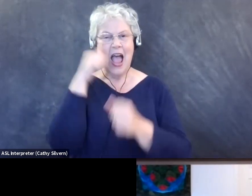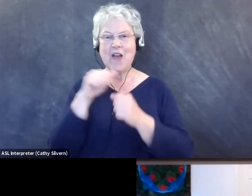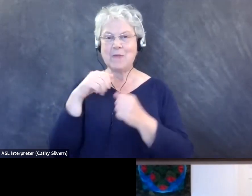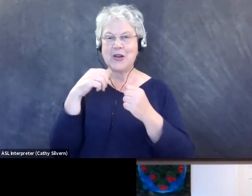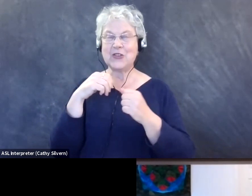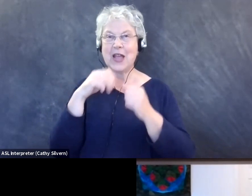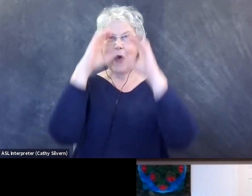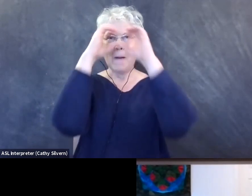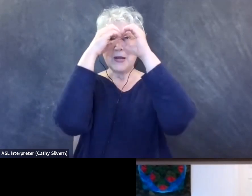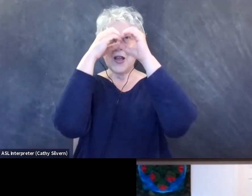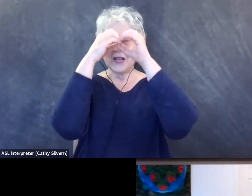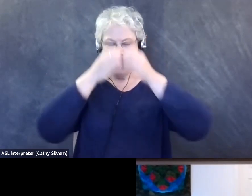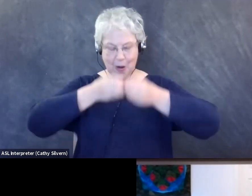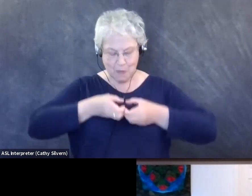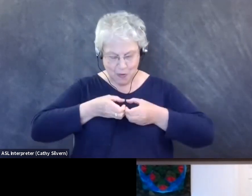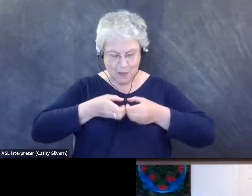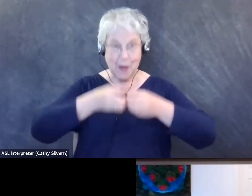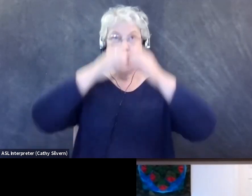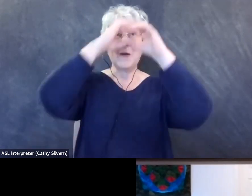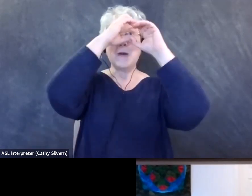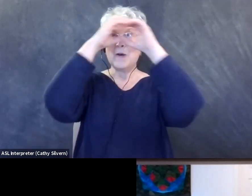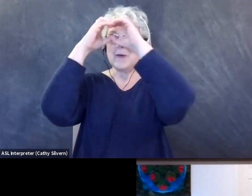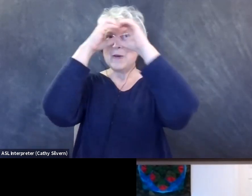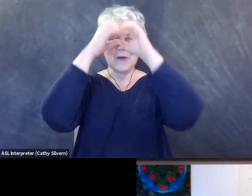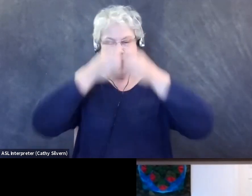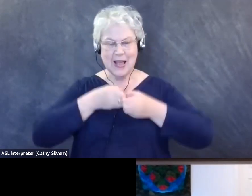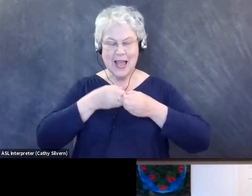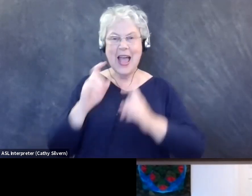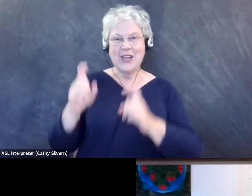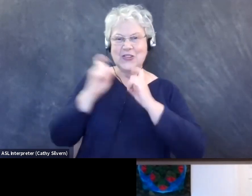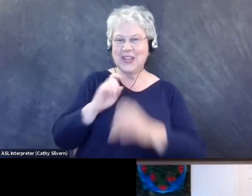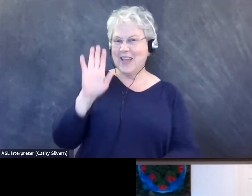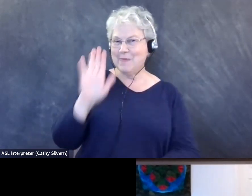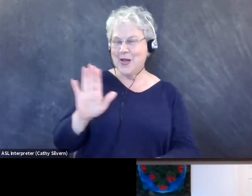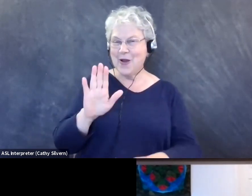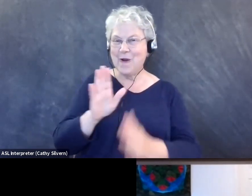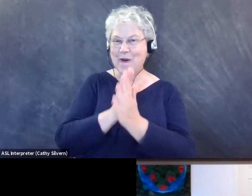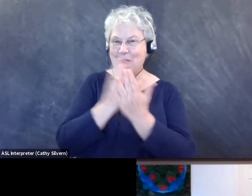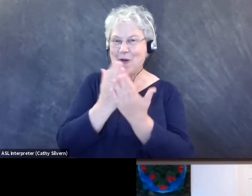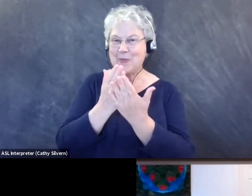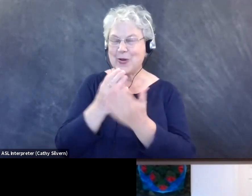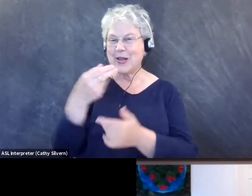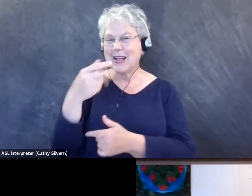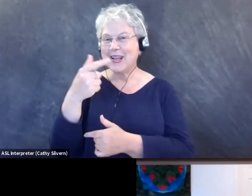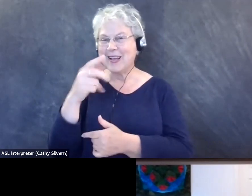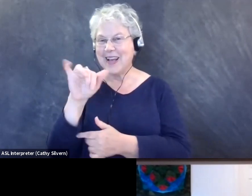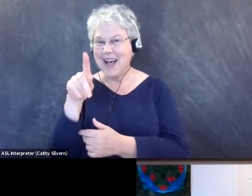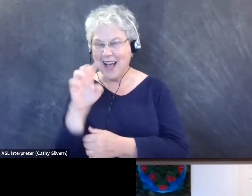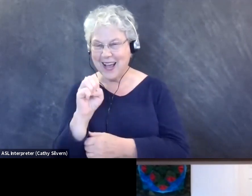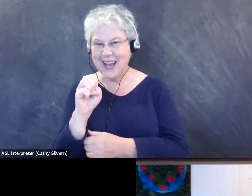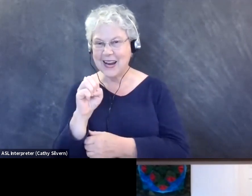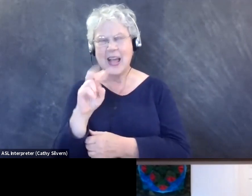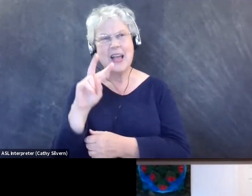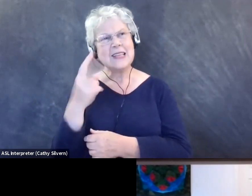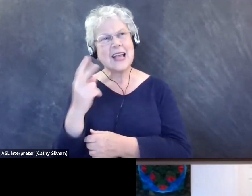her neck. And actually, she gifted me her Peterson's guide, one of the, it's not the first, the second